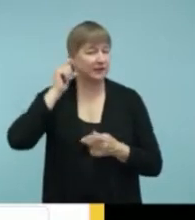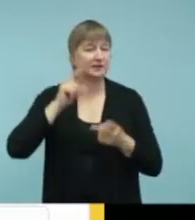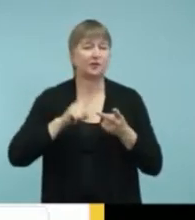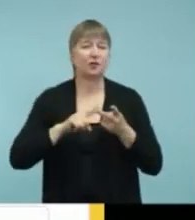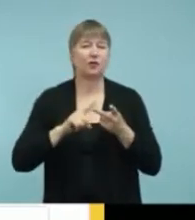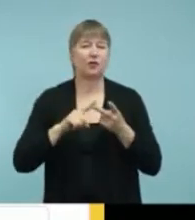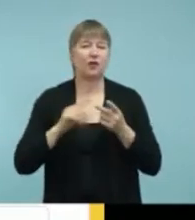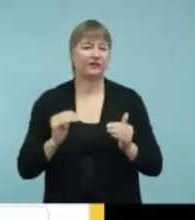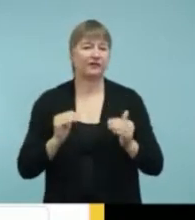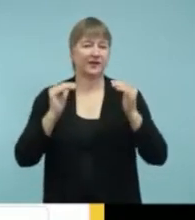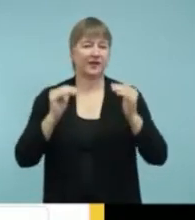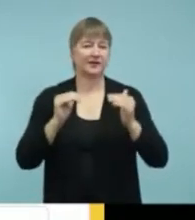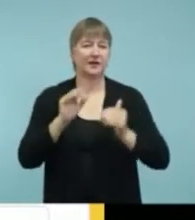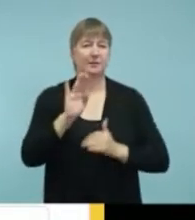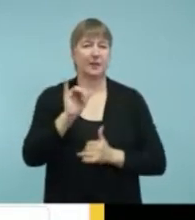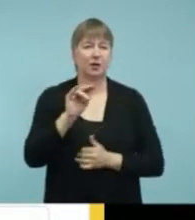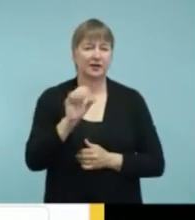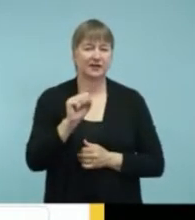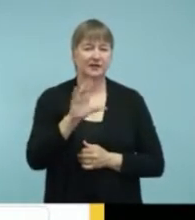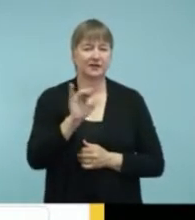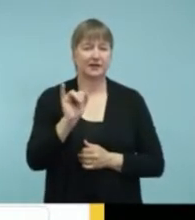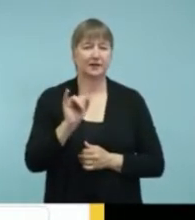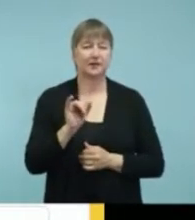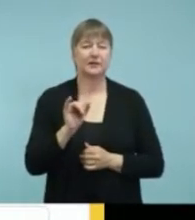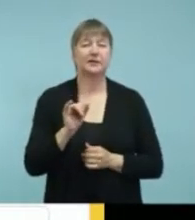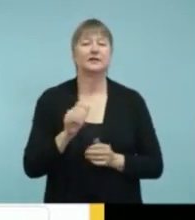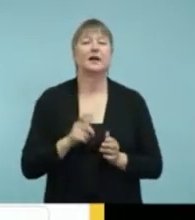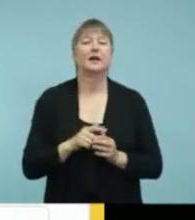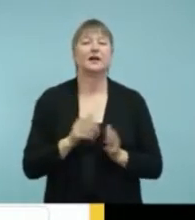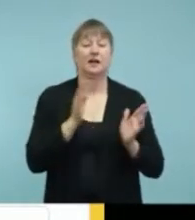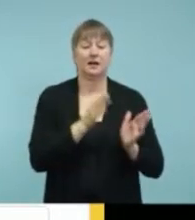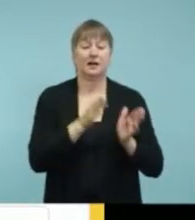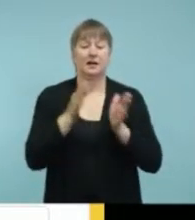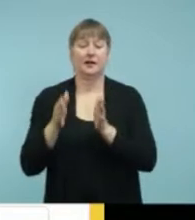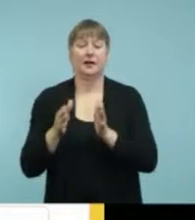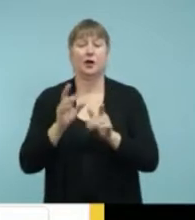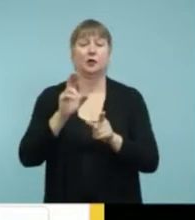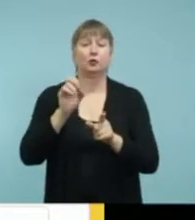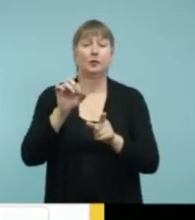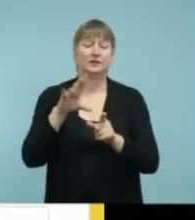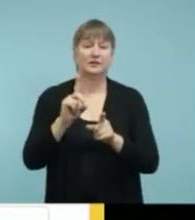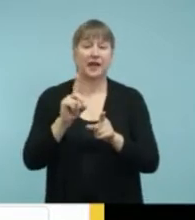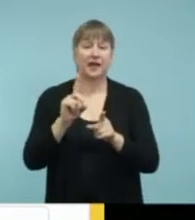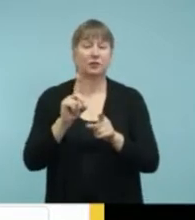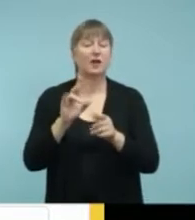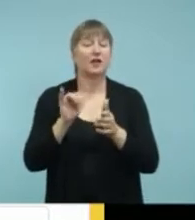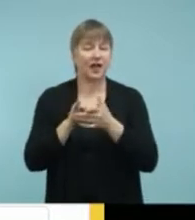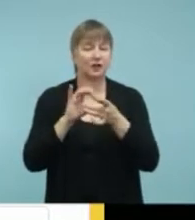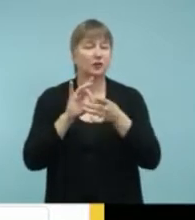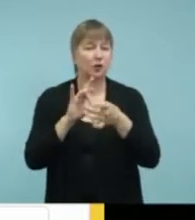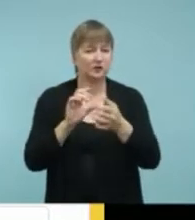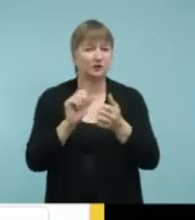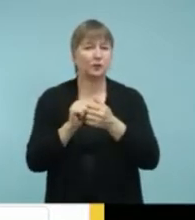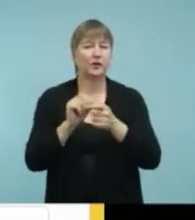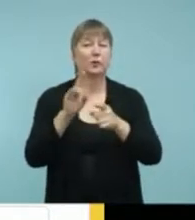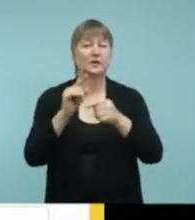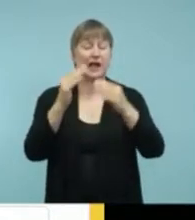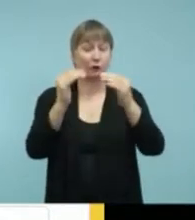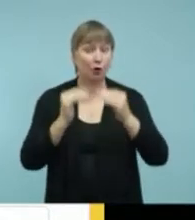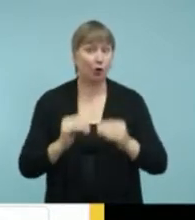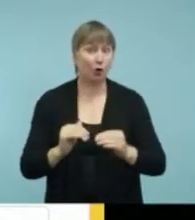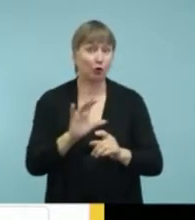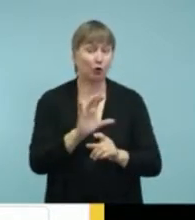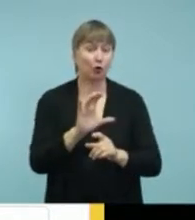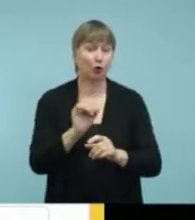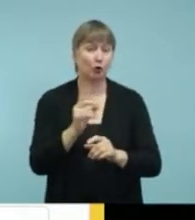column, you have Resound accessories that go with Resound or cochlear. The next column is